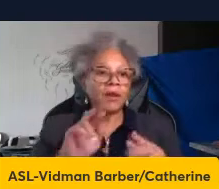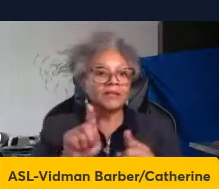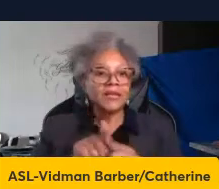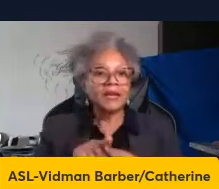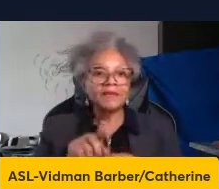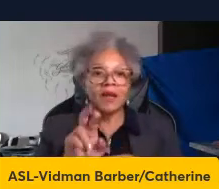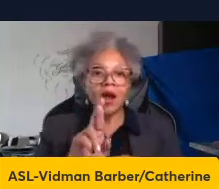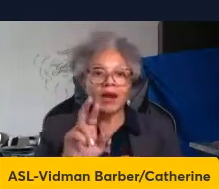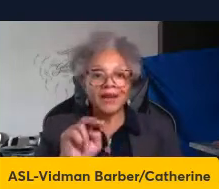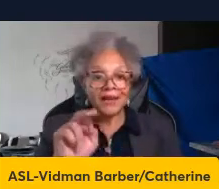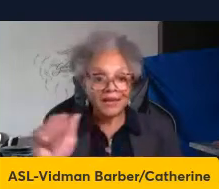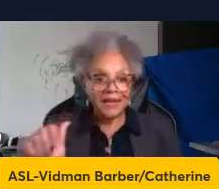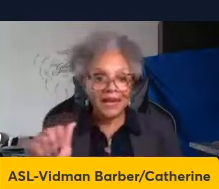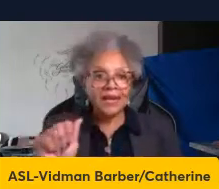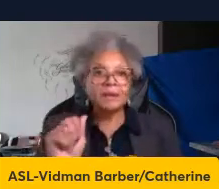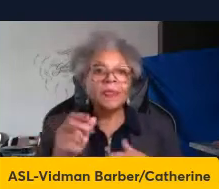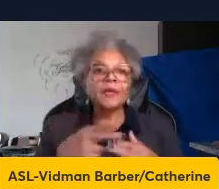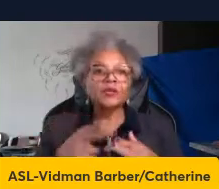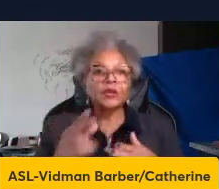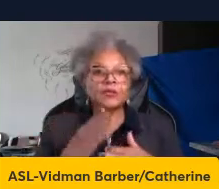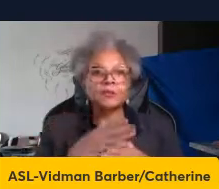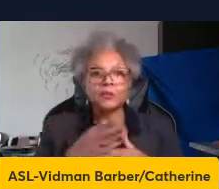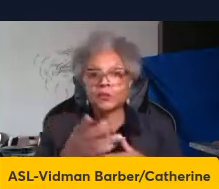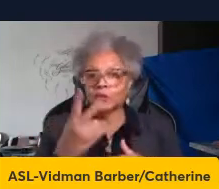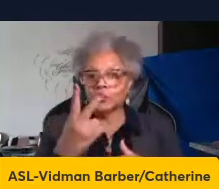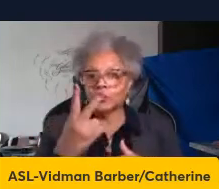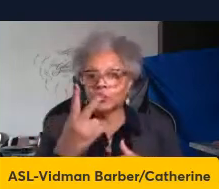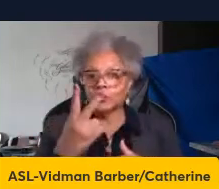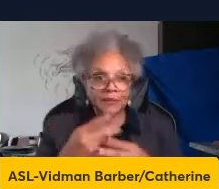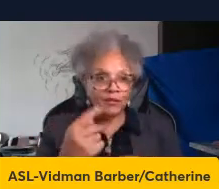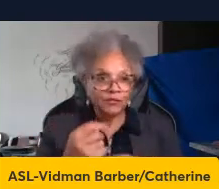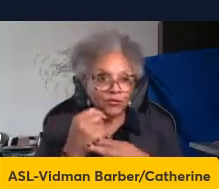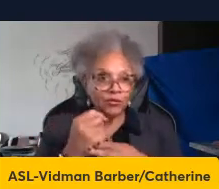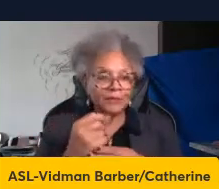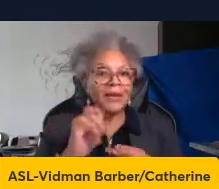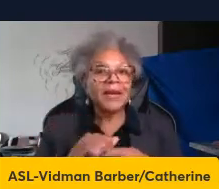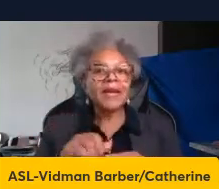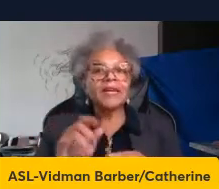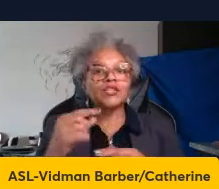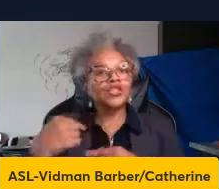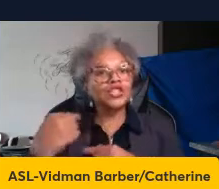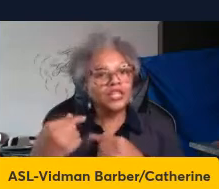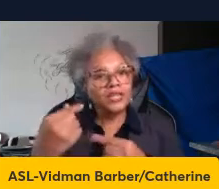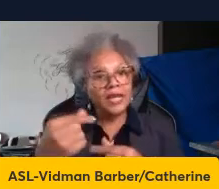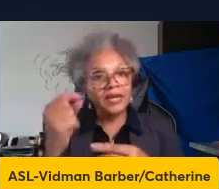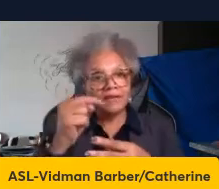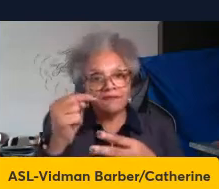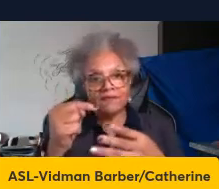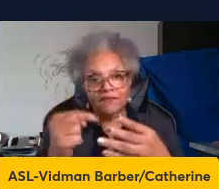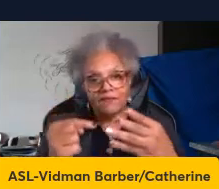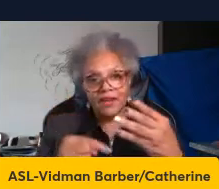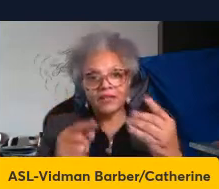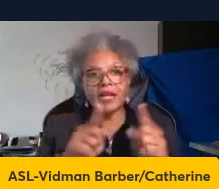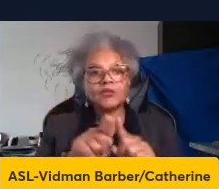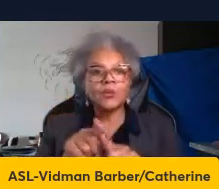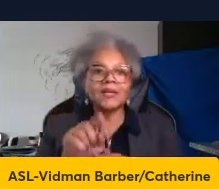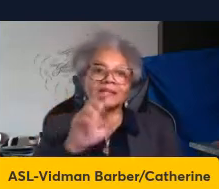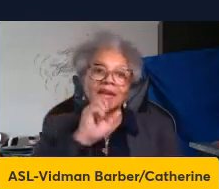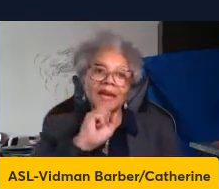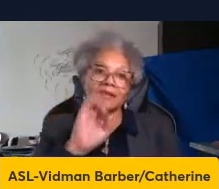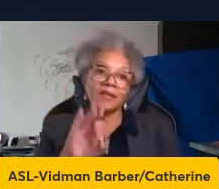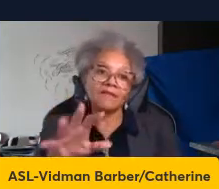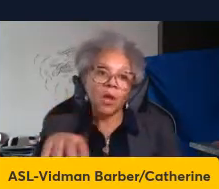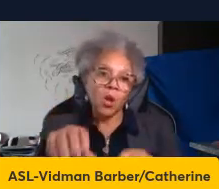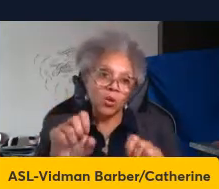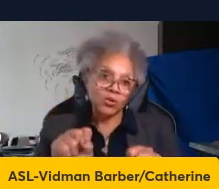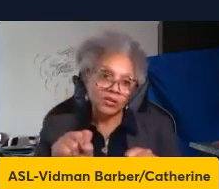a shortage of all between these two types of treatment and genetic factors as well as the age of the host mechanistically